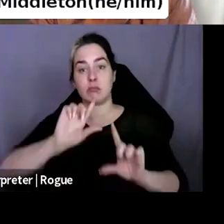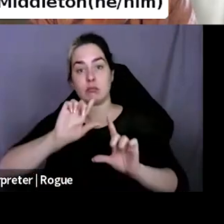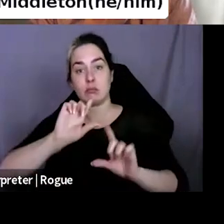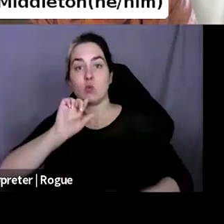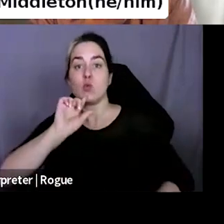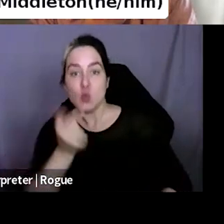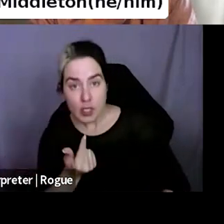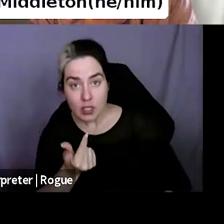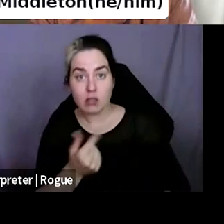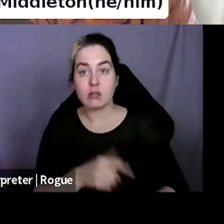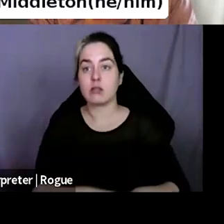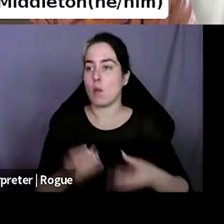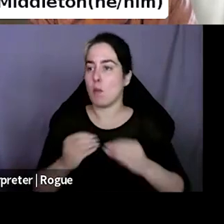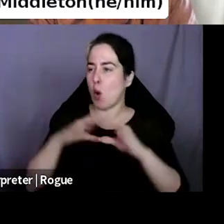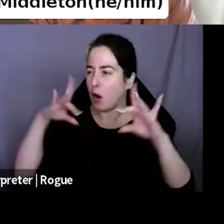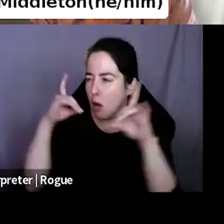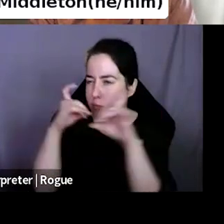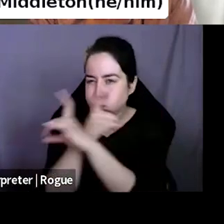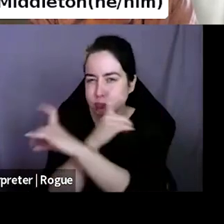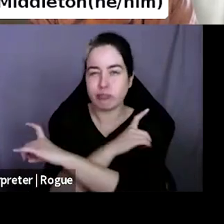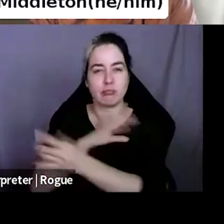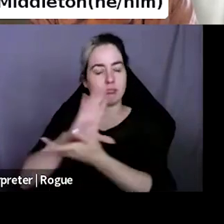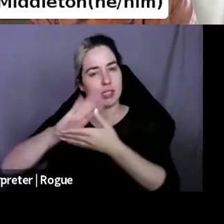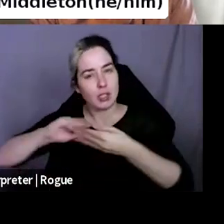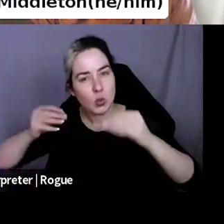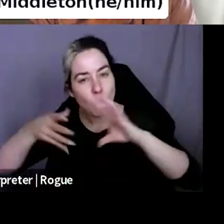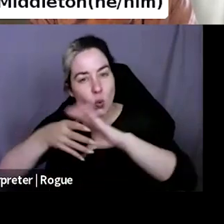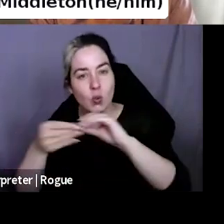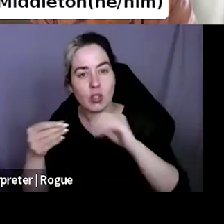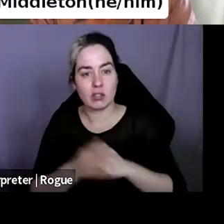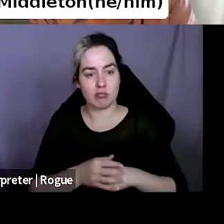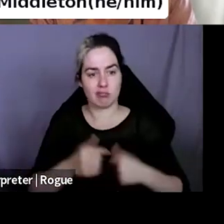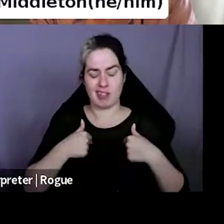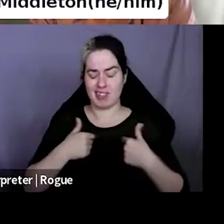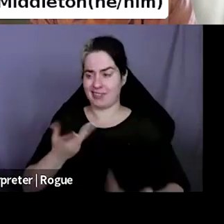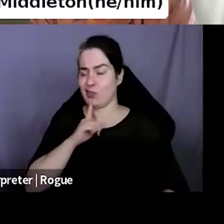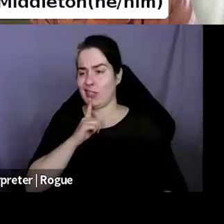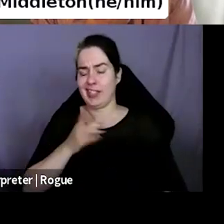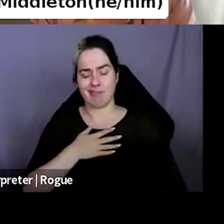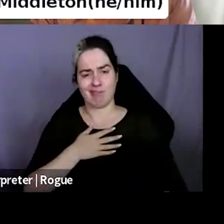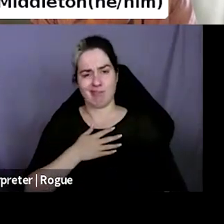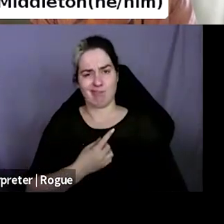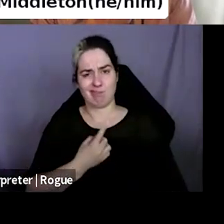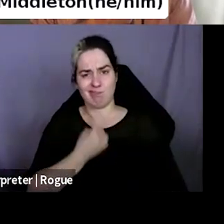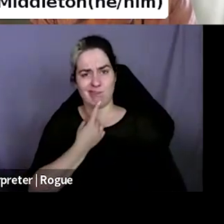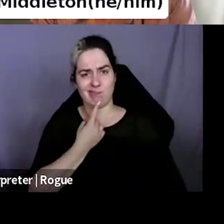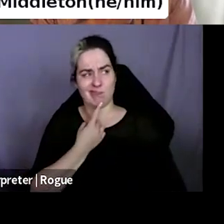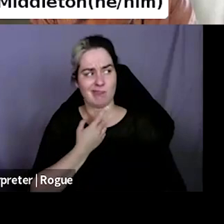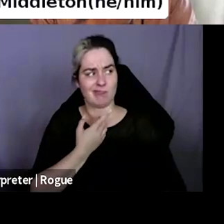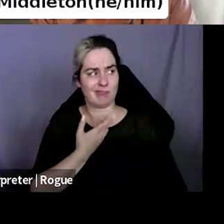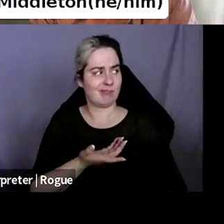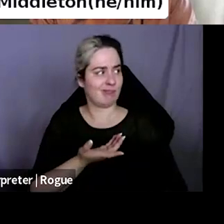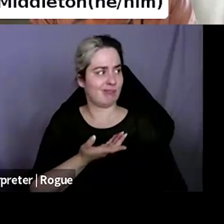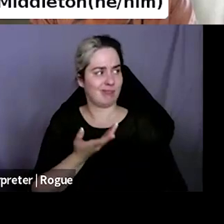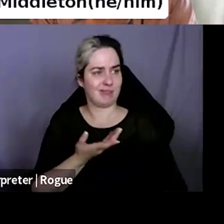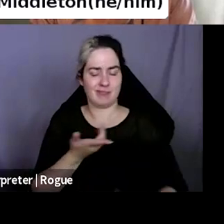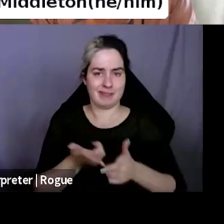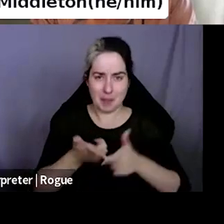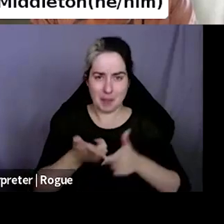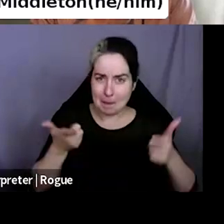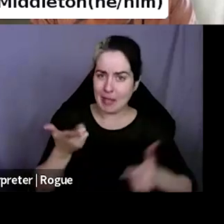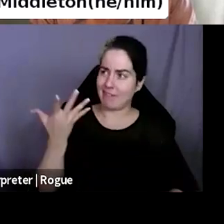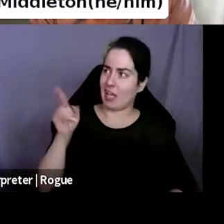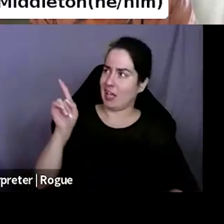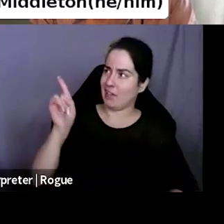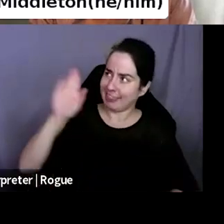complicated stories. Um, I've been a little bummed really with the, the big five lists.